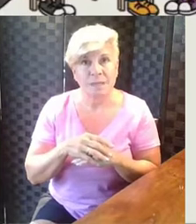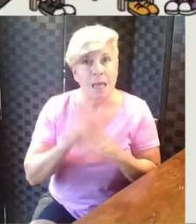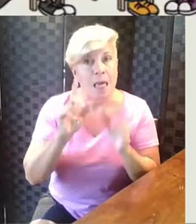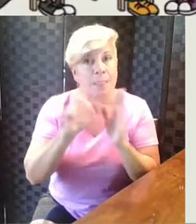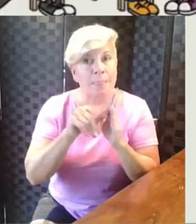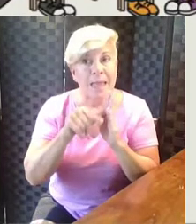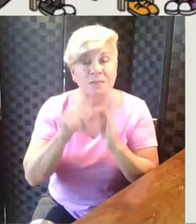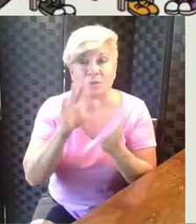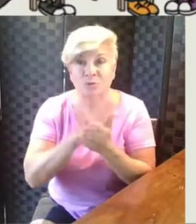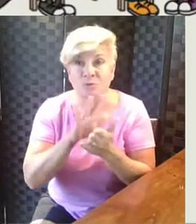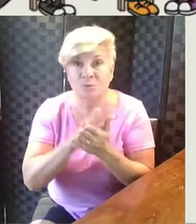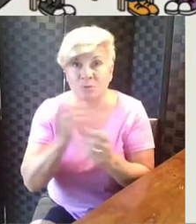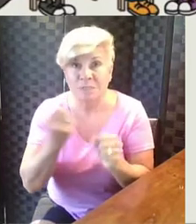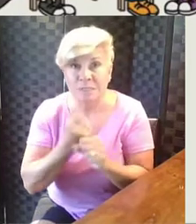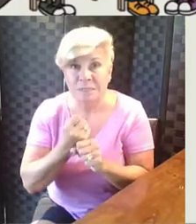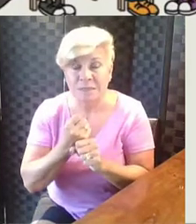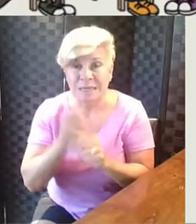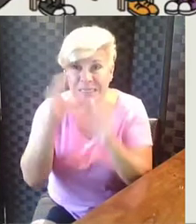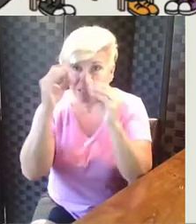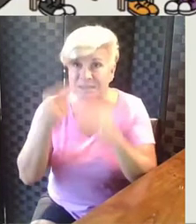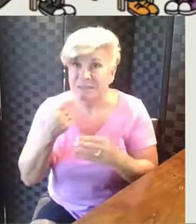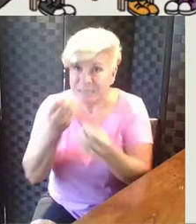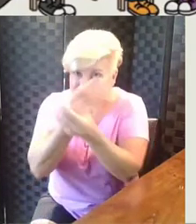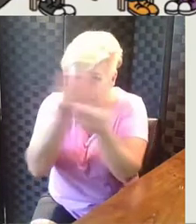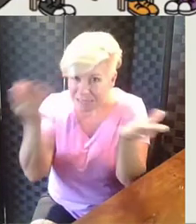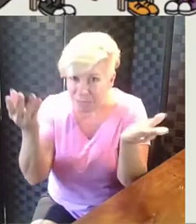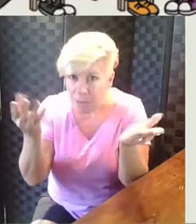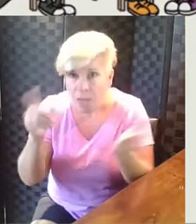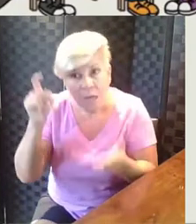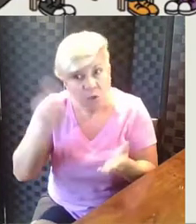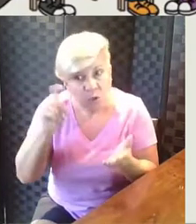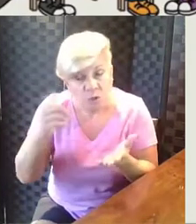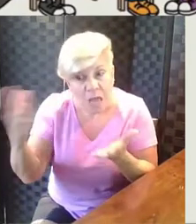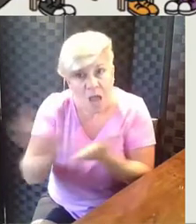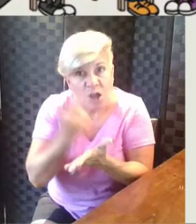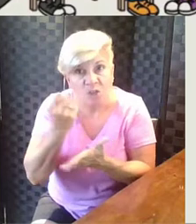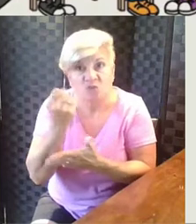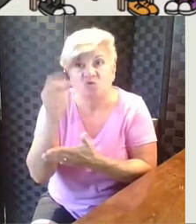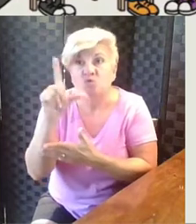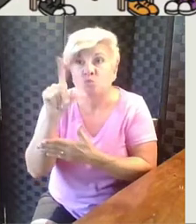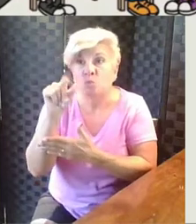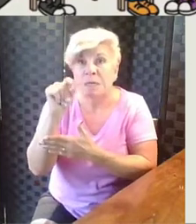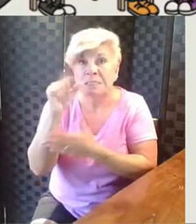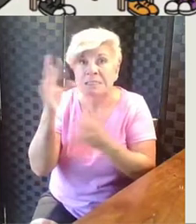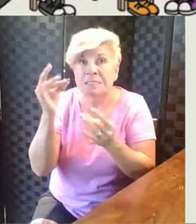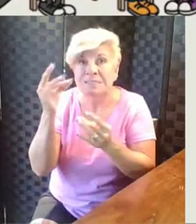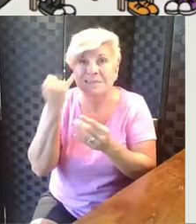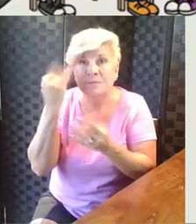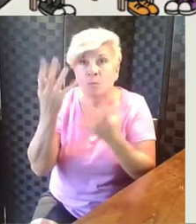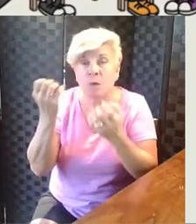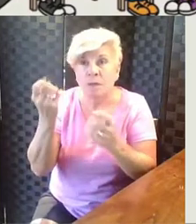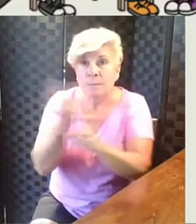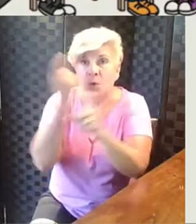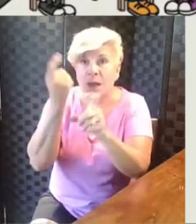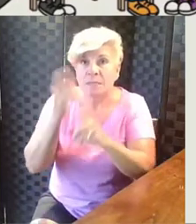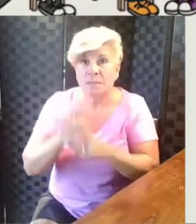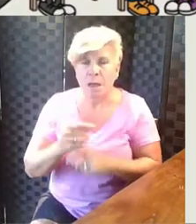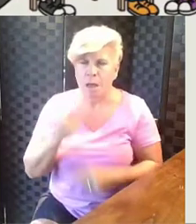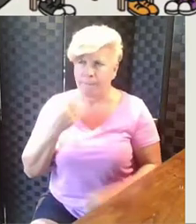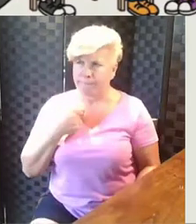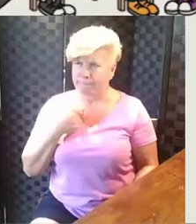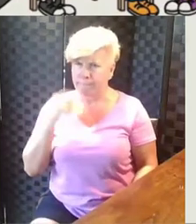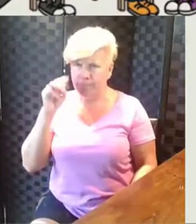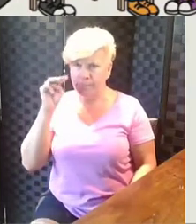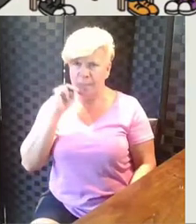Later in the school year, Mr. Nelson tells his students that they will need to get twenty stickers to earn a prize. Maya thinks,